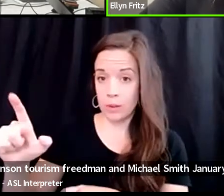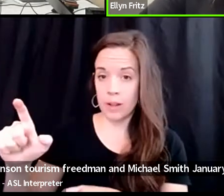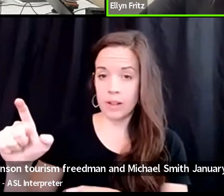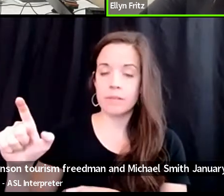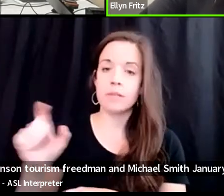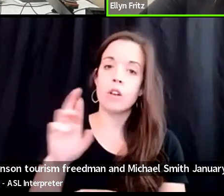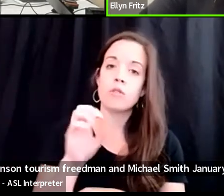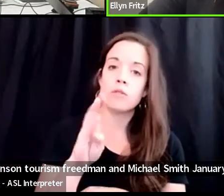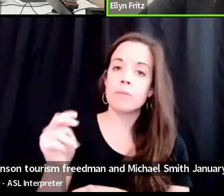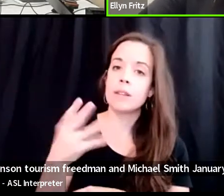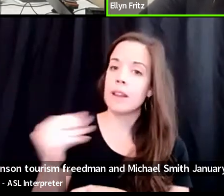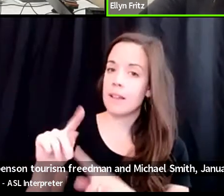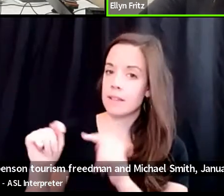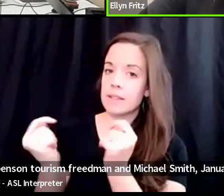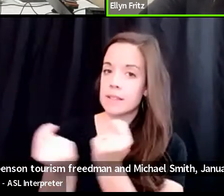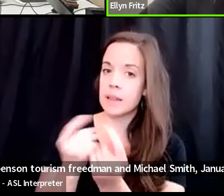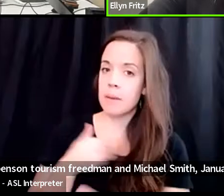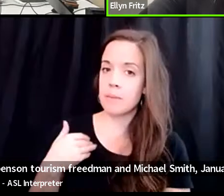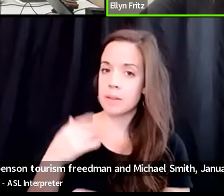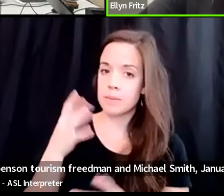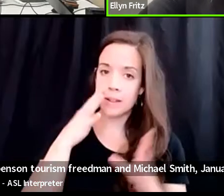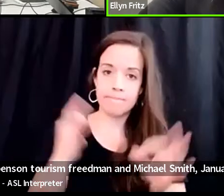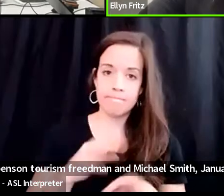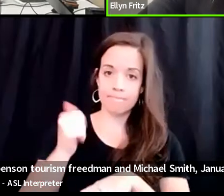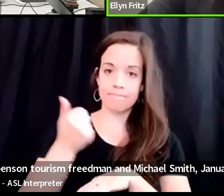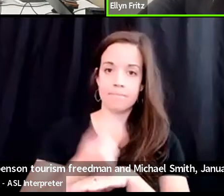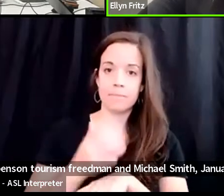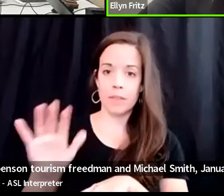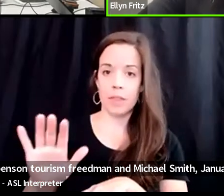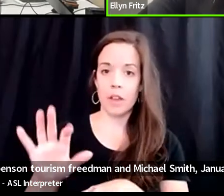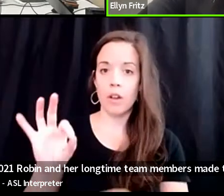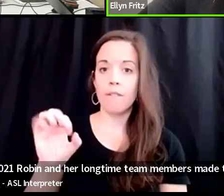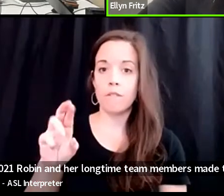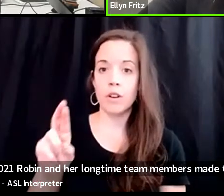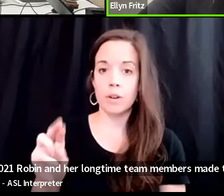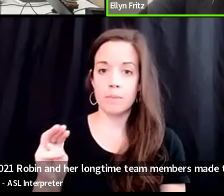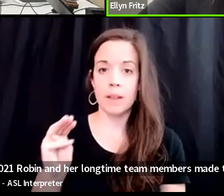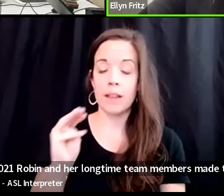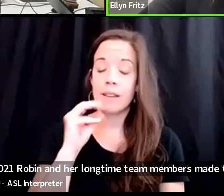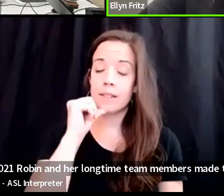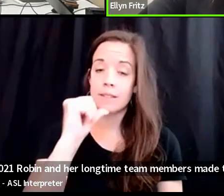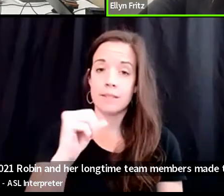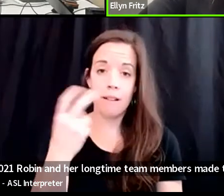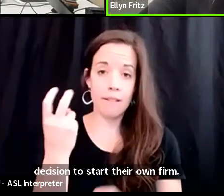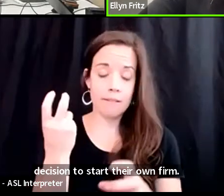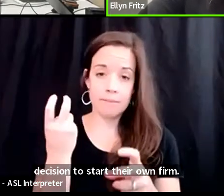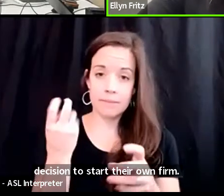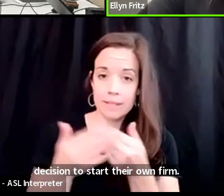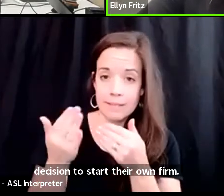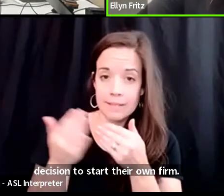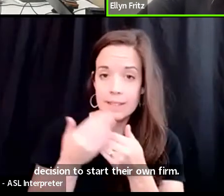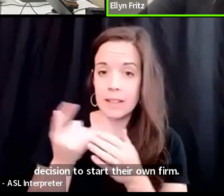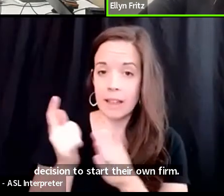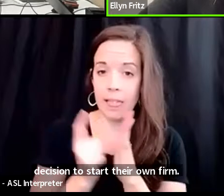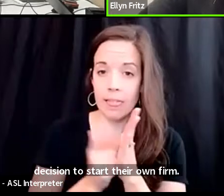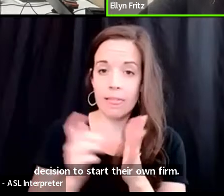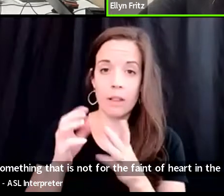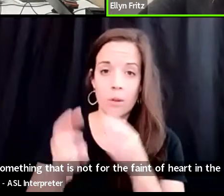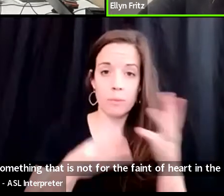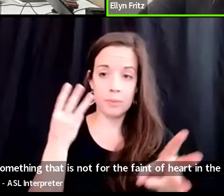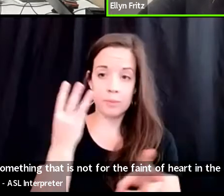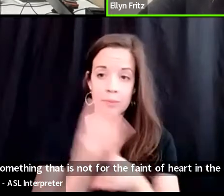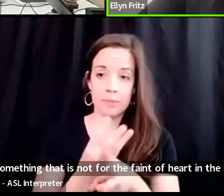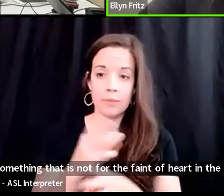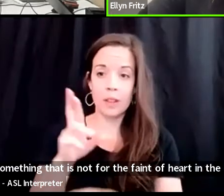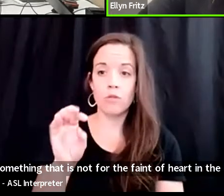team members made the decision to start their own firm, something that is not for the faint of heart in the legal industry. Robin said that her